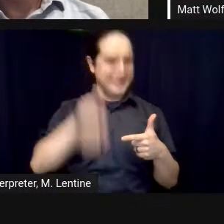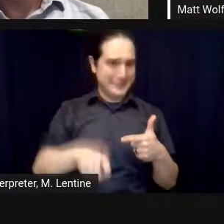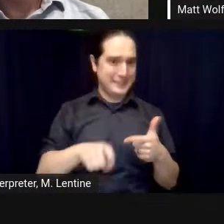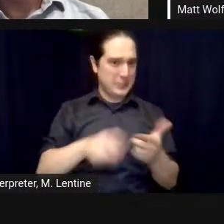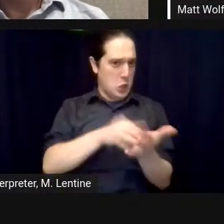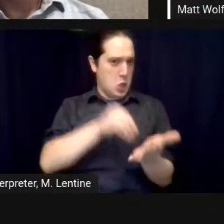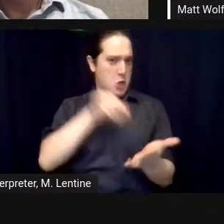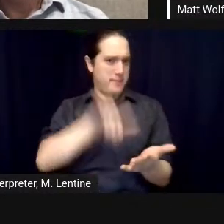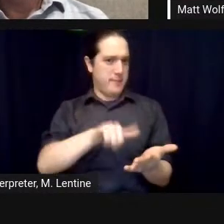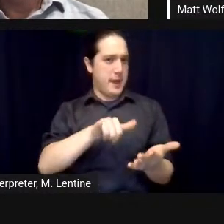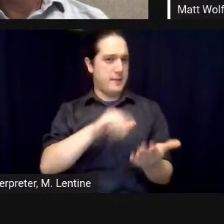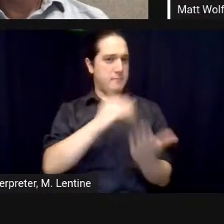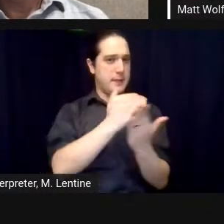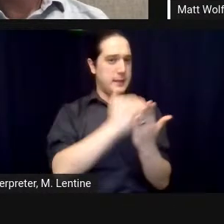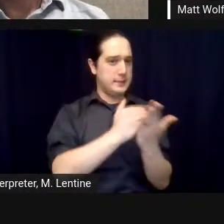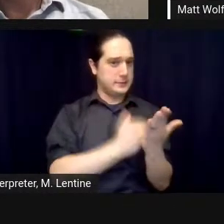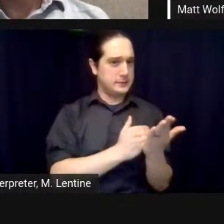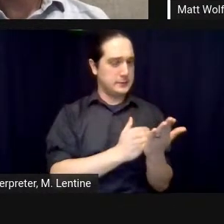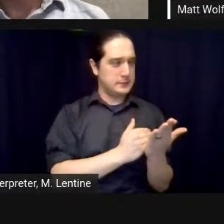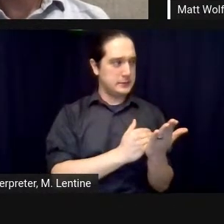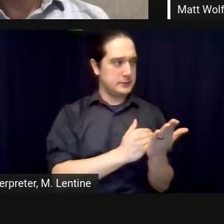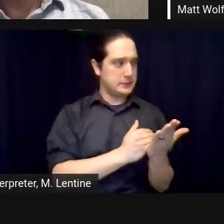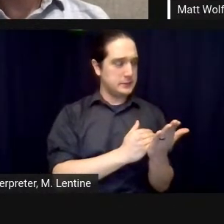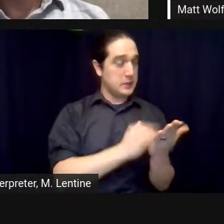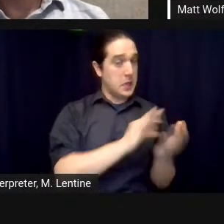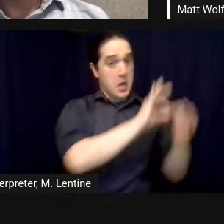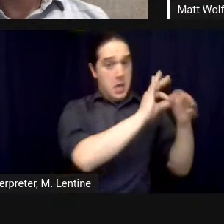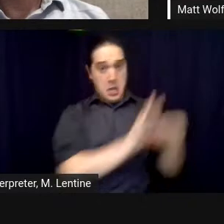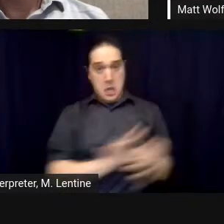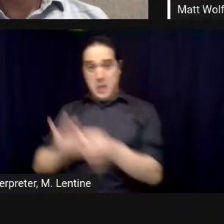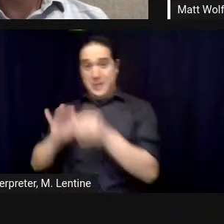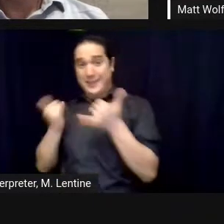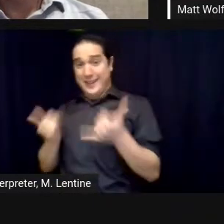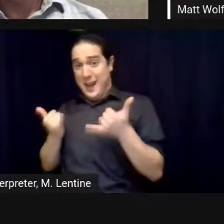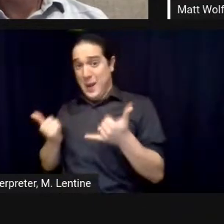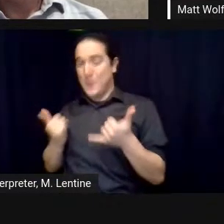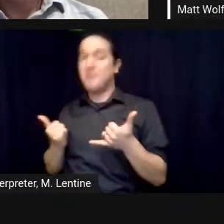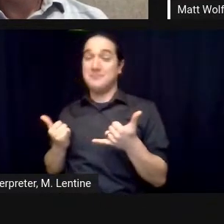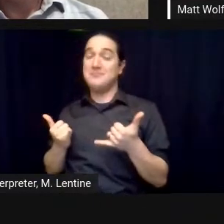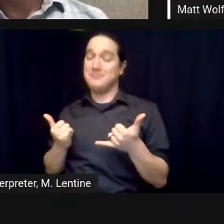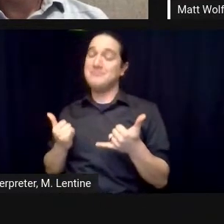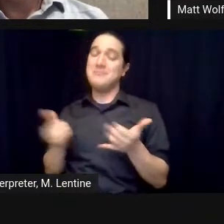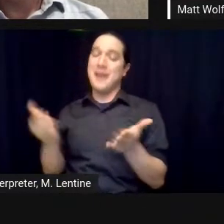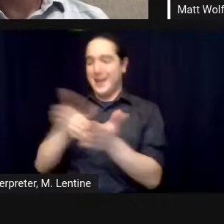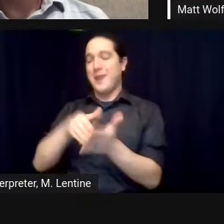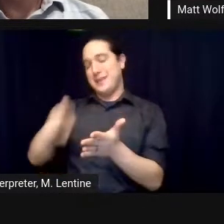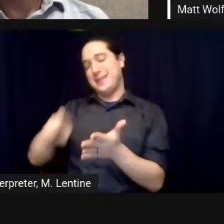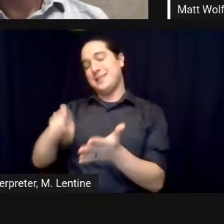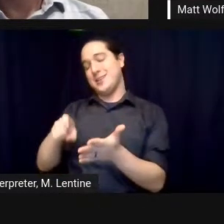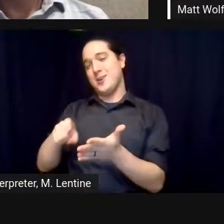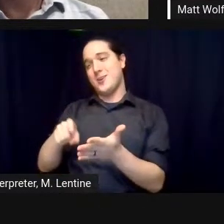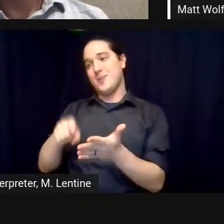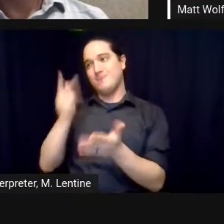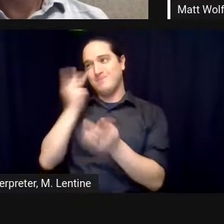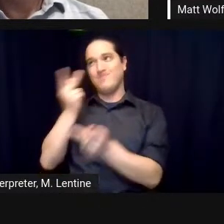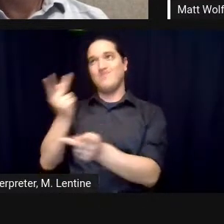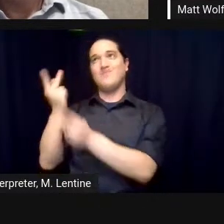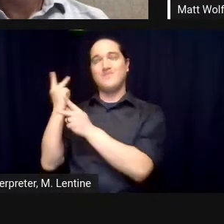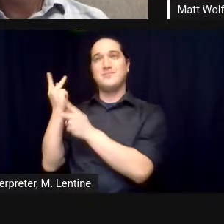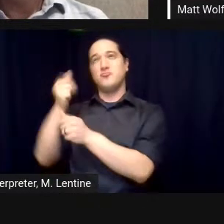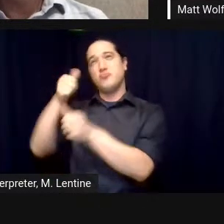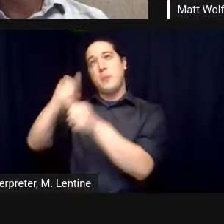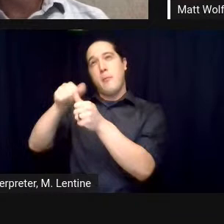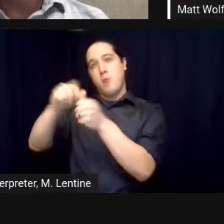one of the imperatives if we're going to change the way human civilization and we affect our global biosphere